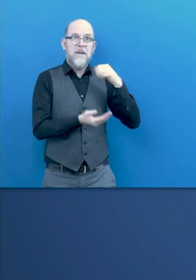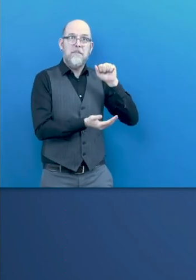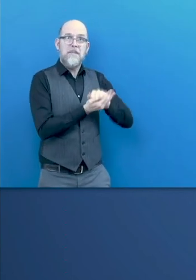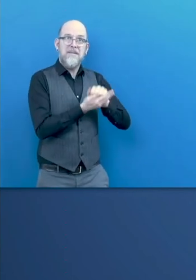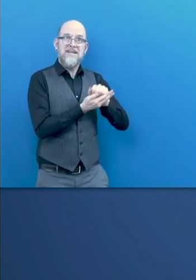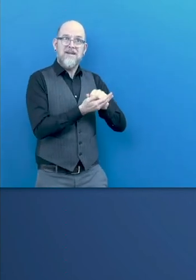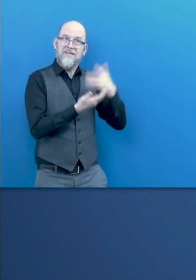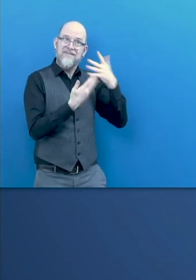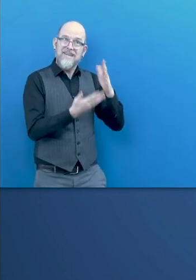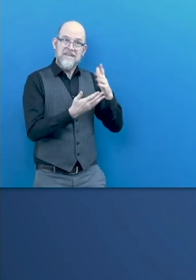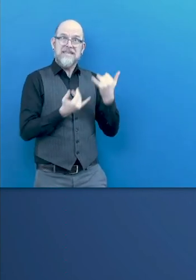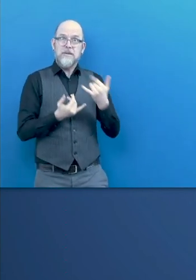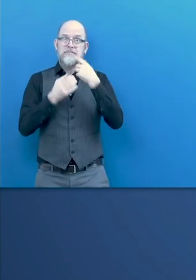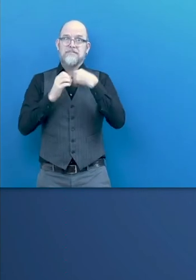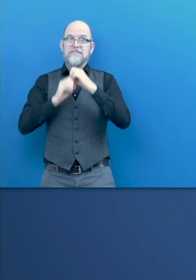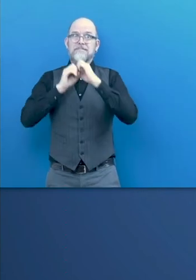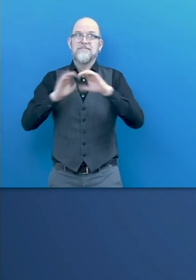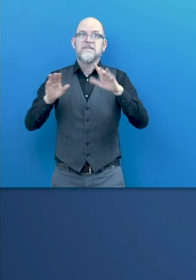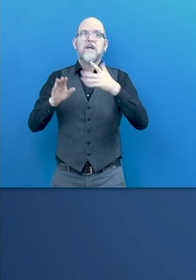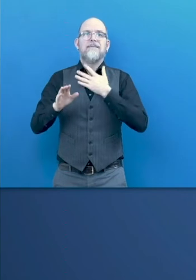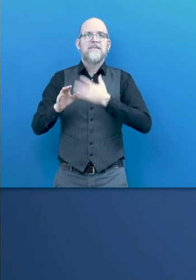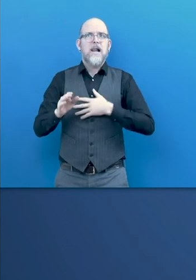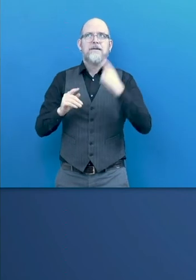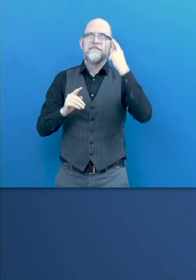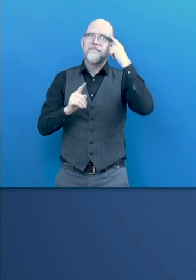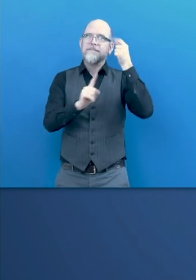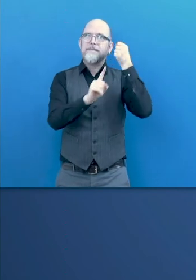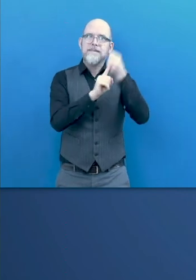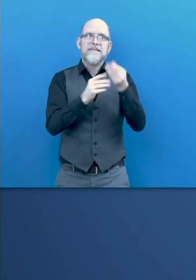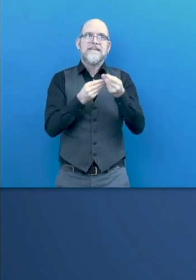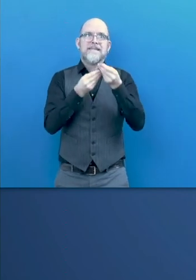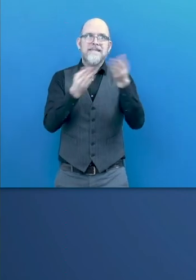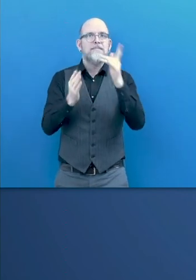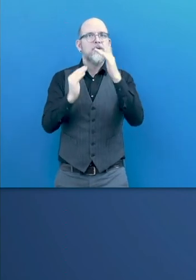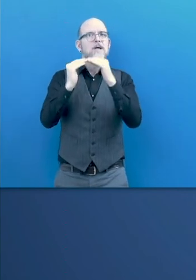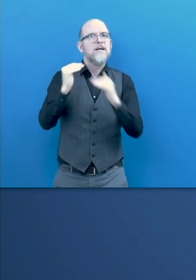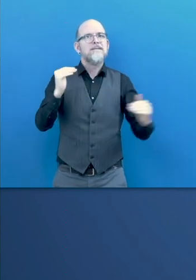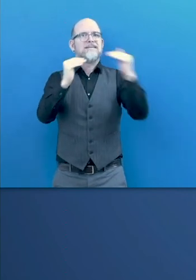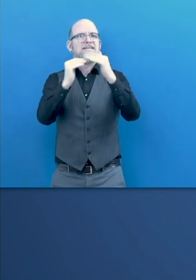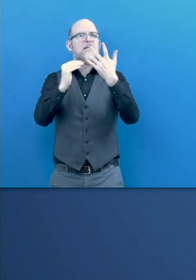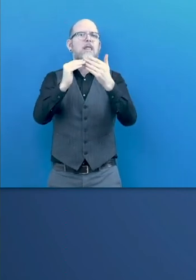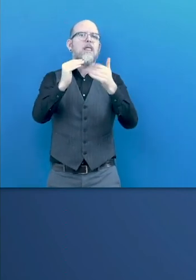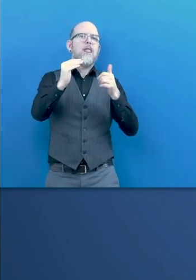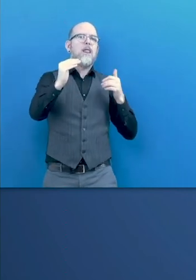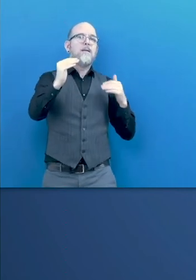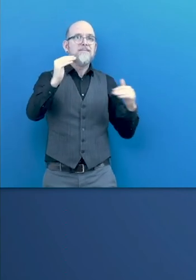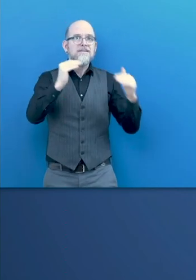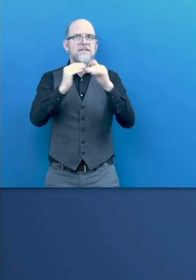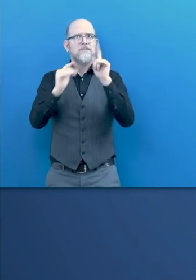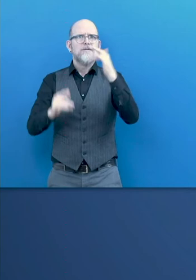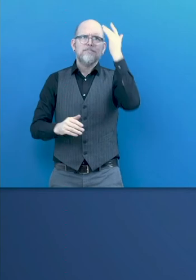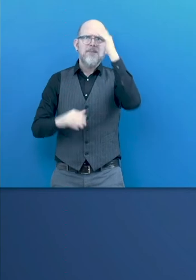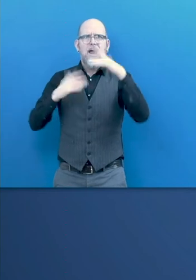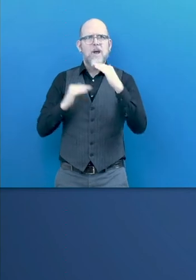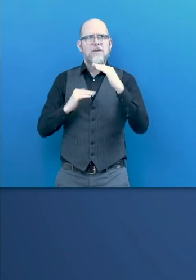we are launching today is trying to do is precisely to fill that gap by raising awareness of the impact of